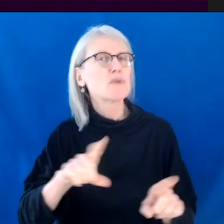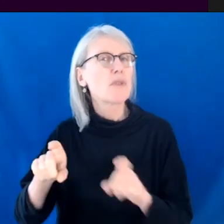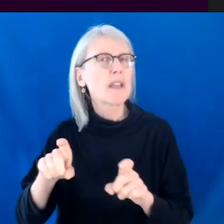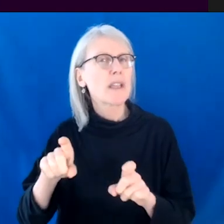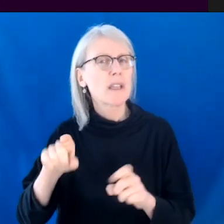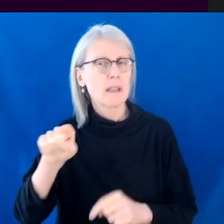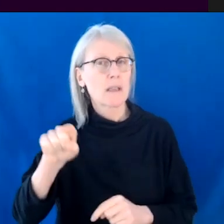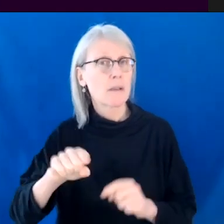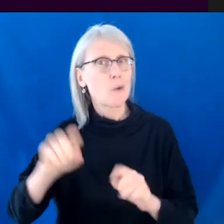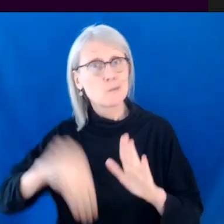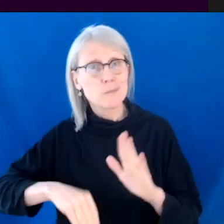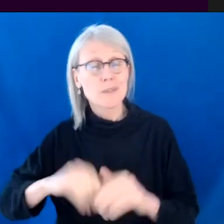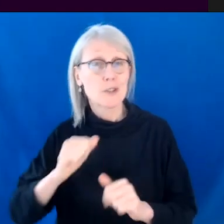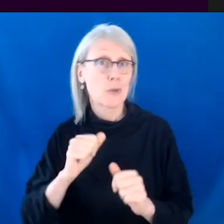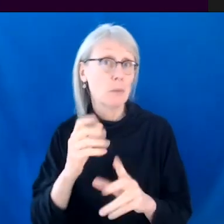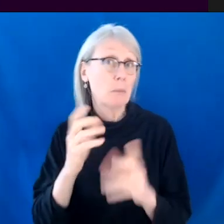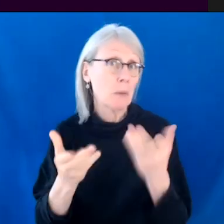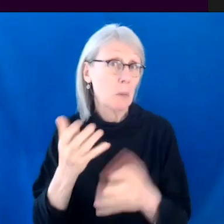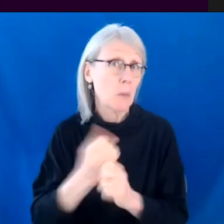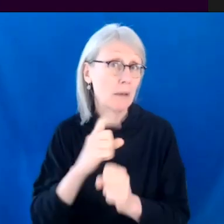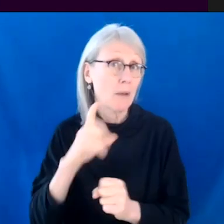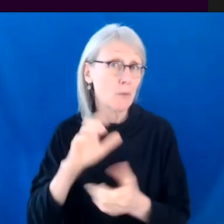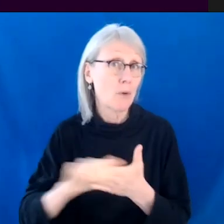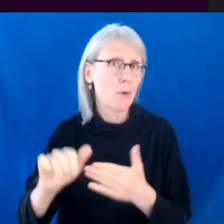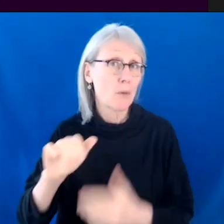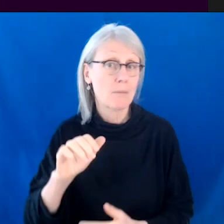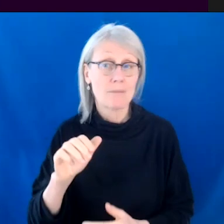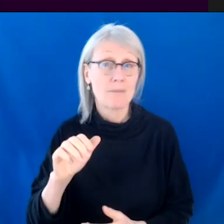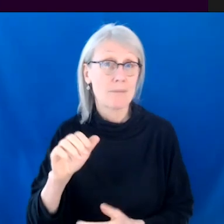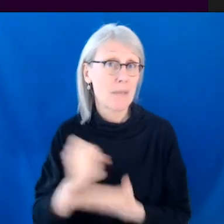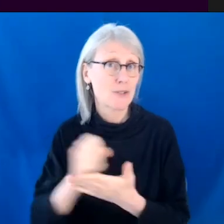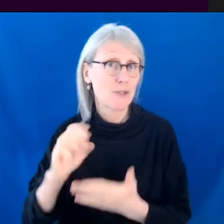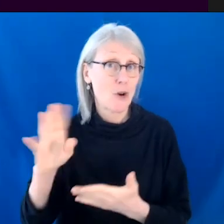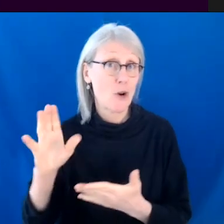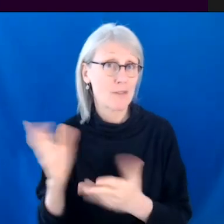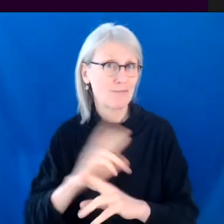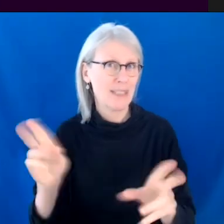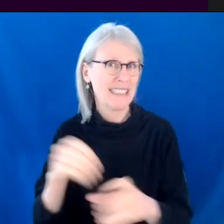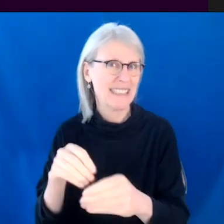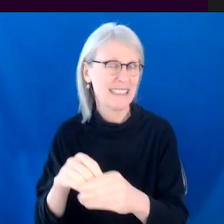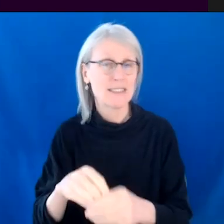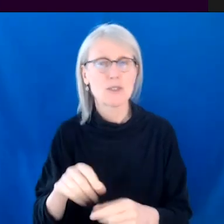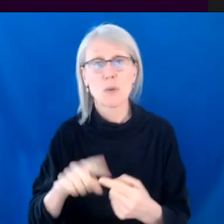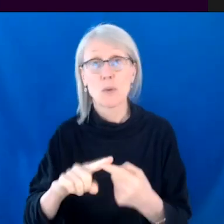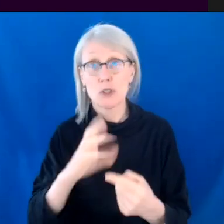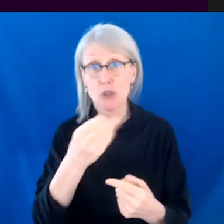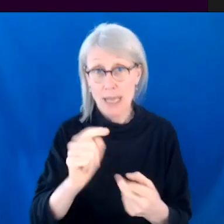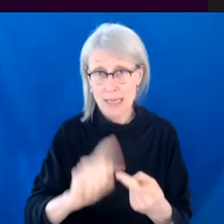to win a hundred dollar prepaid MasterCard. So the link should be in the chat, both on the zoom and on Facebook lives.